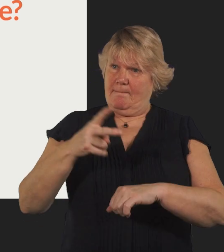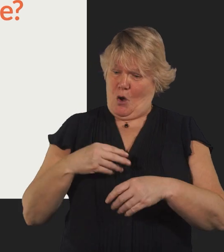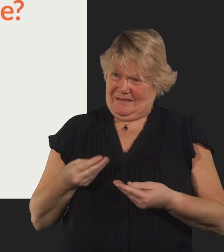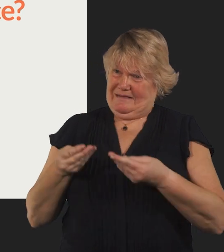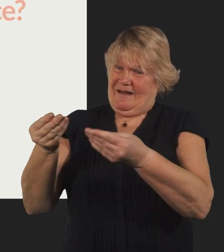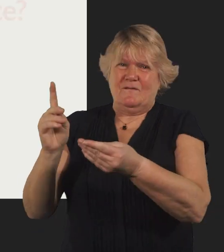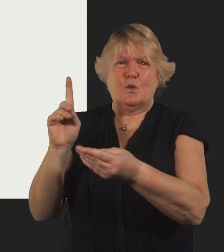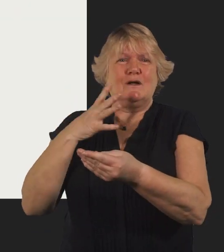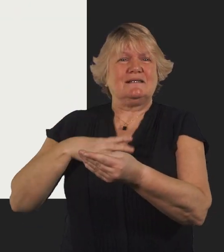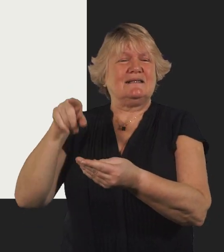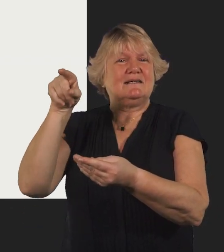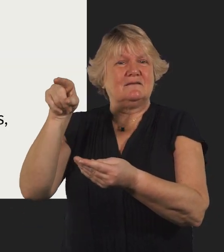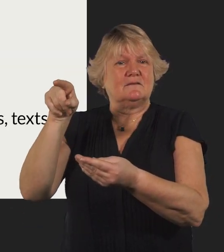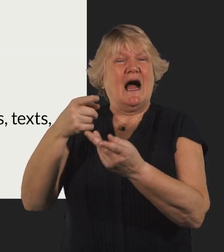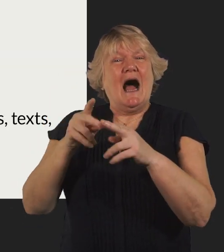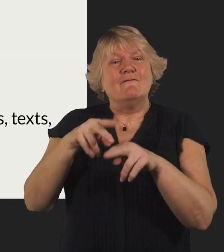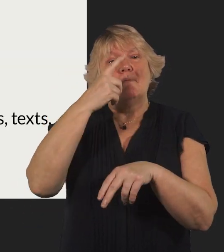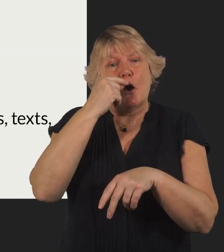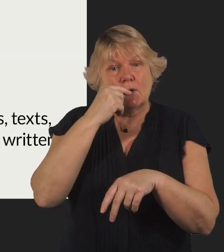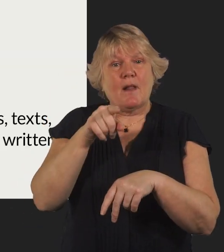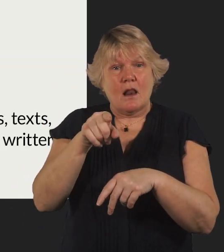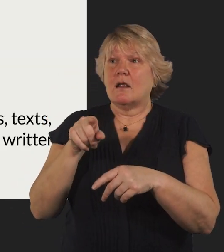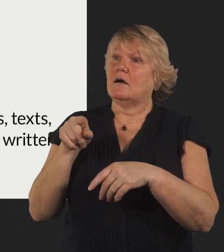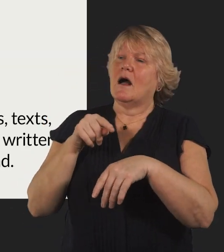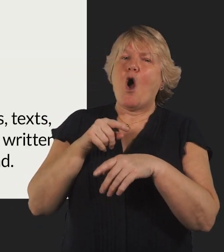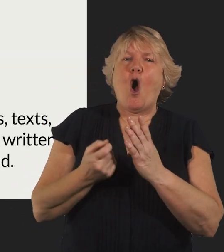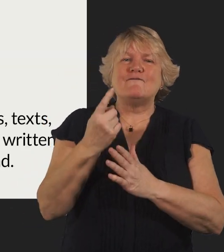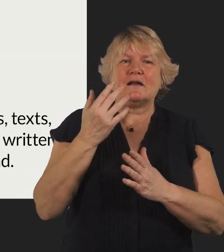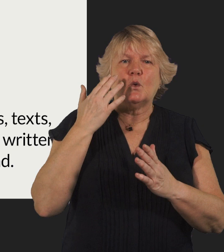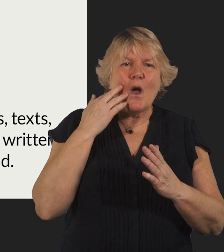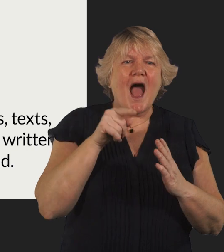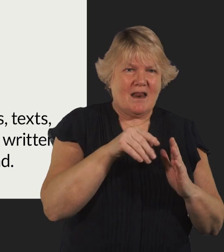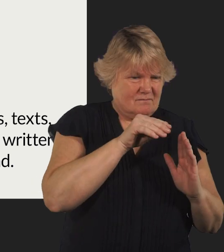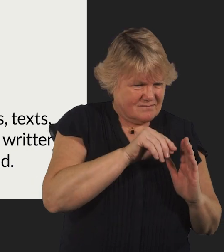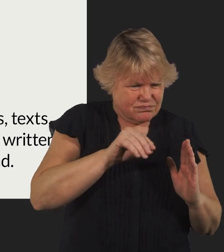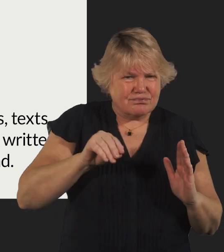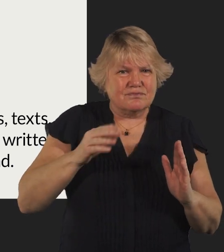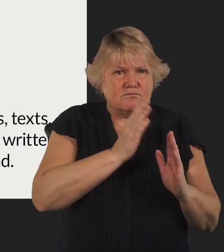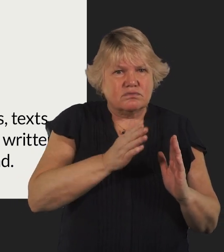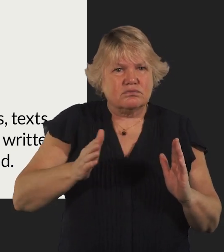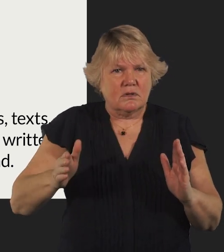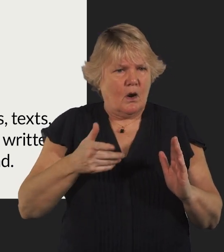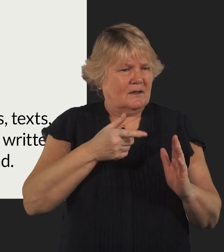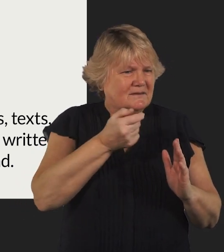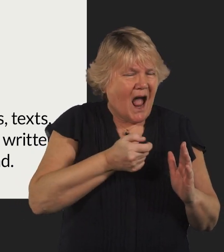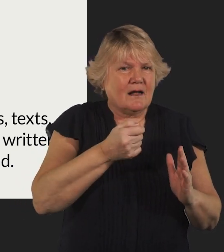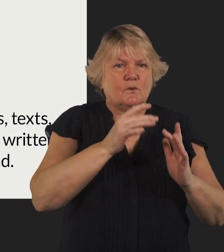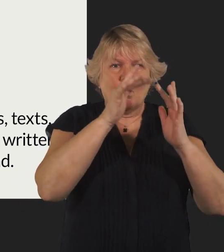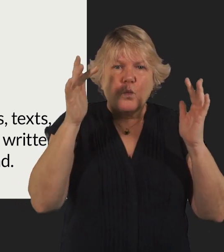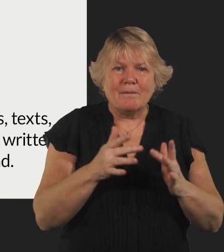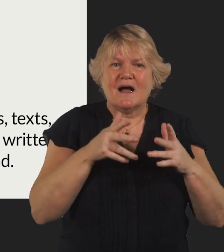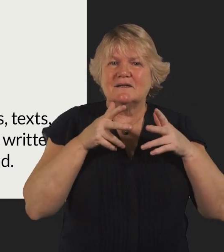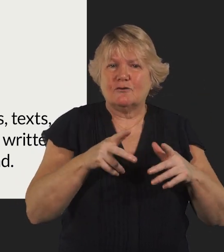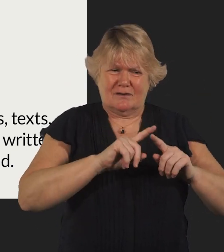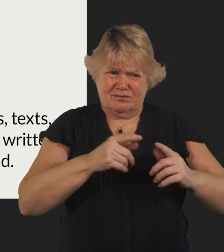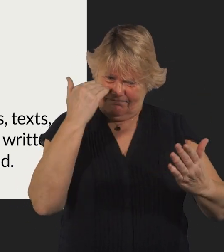take to the police? If possible, try to make a timeline of the offence and then make sure images, texts,